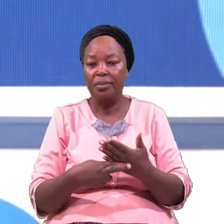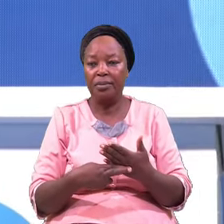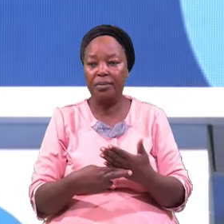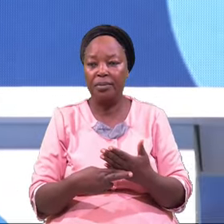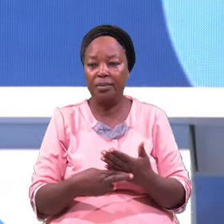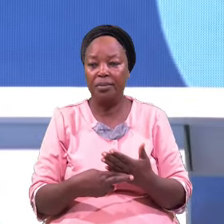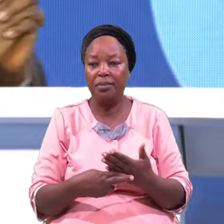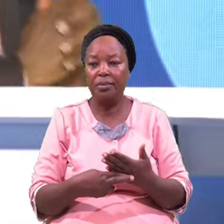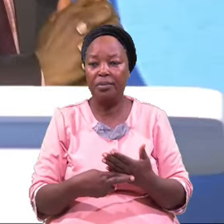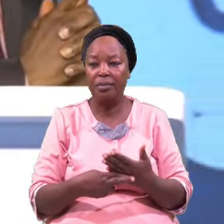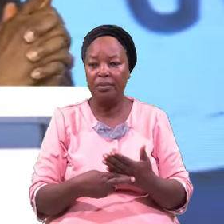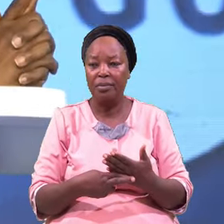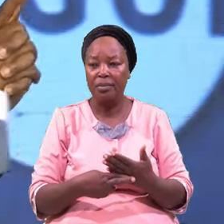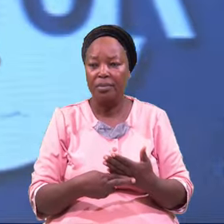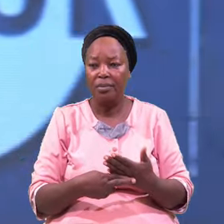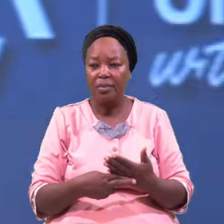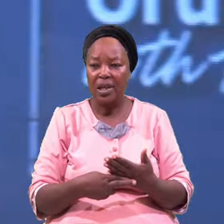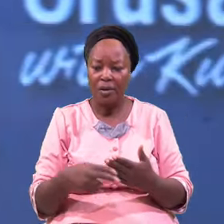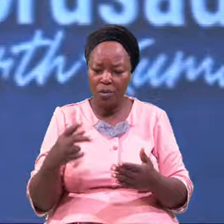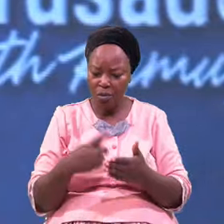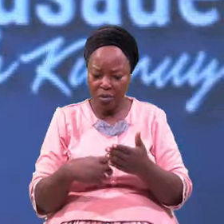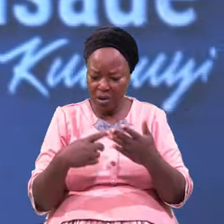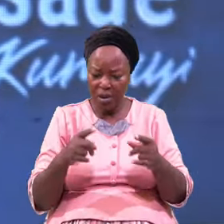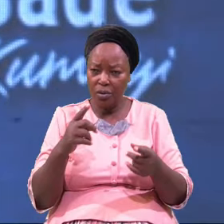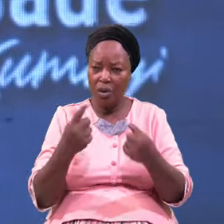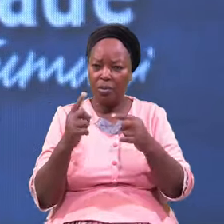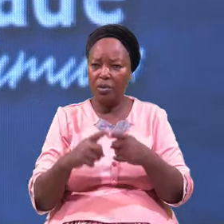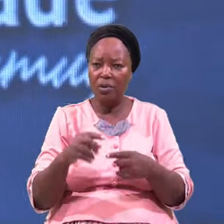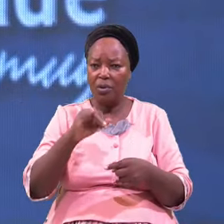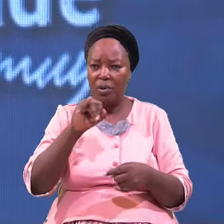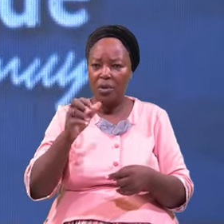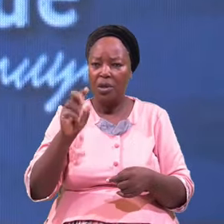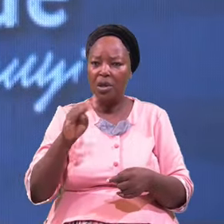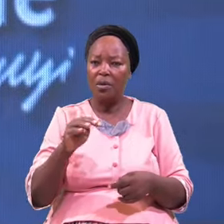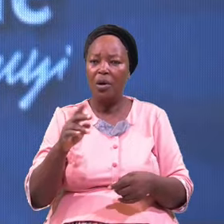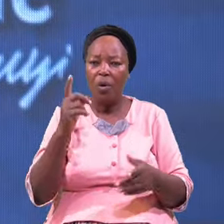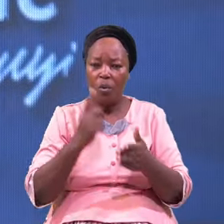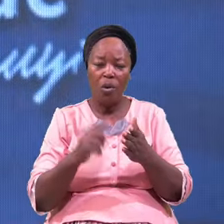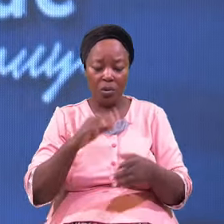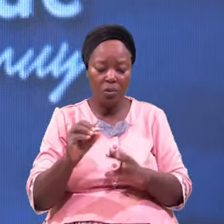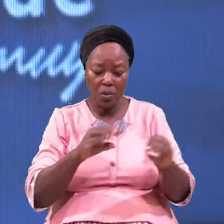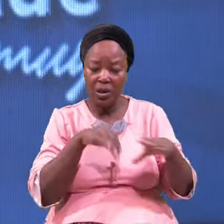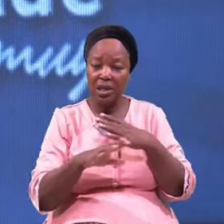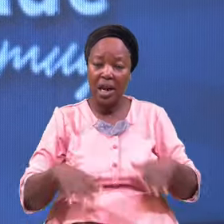What Happened To Jacob What Took Place In The Life Of Jacob